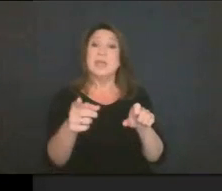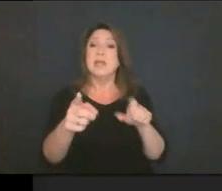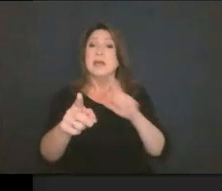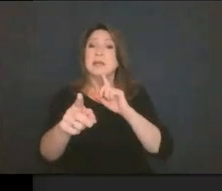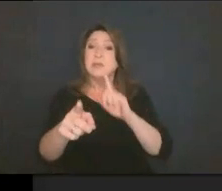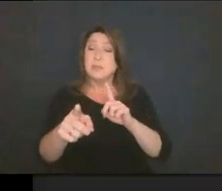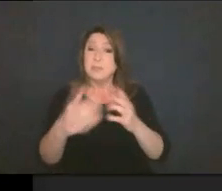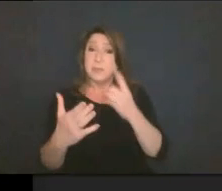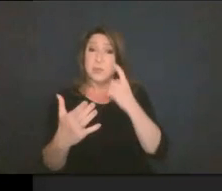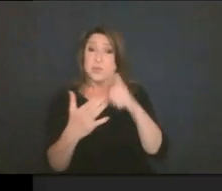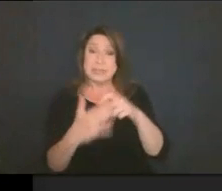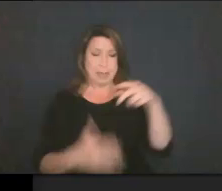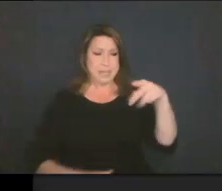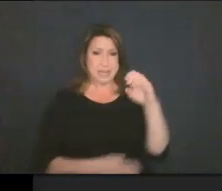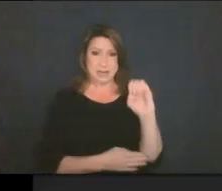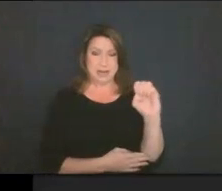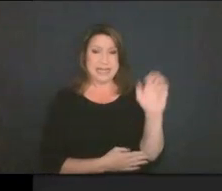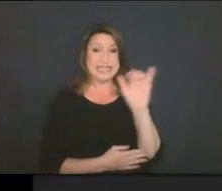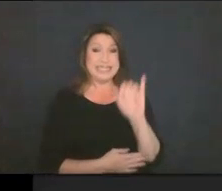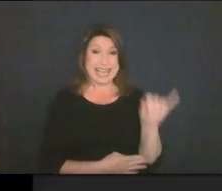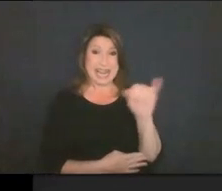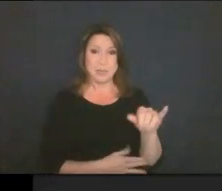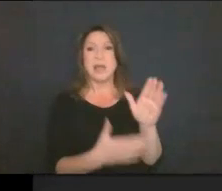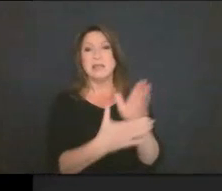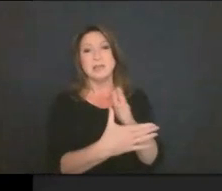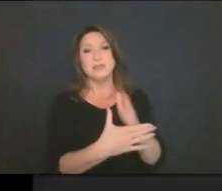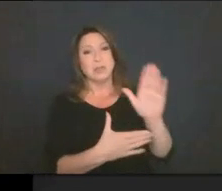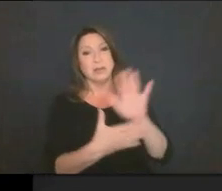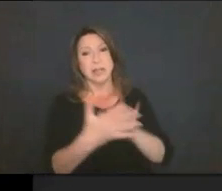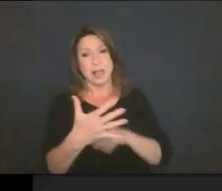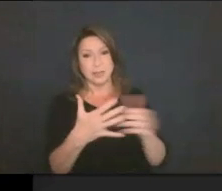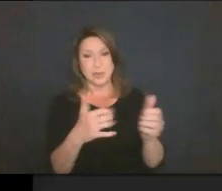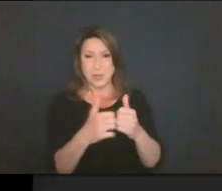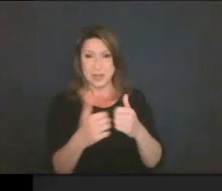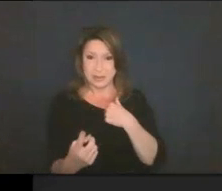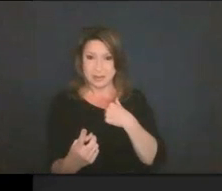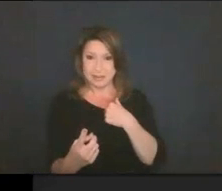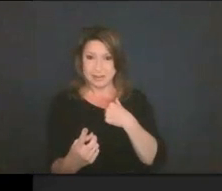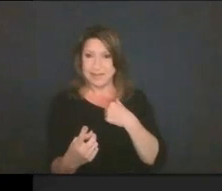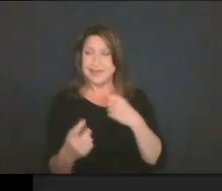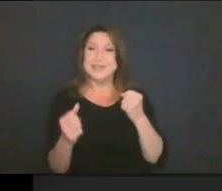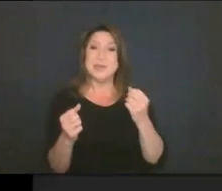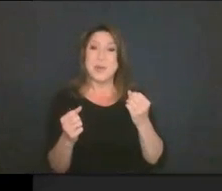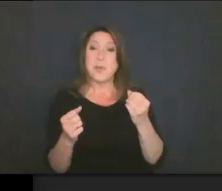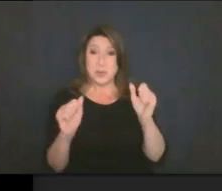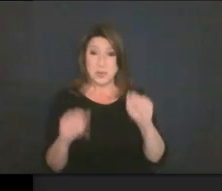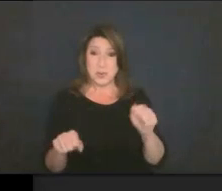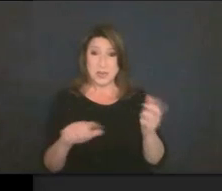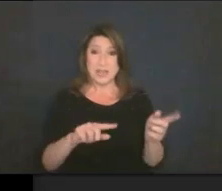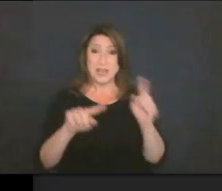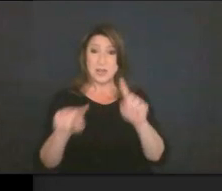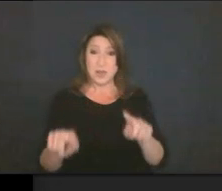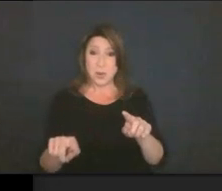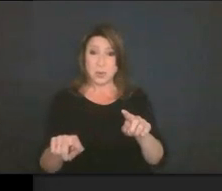similar. They shared this calendar with me so you can go to the